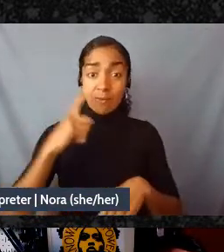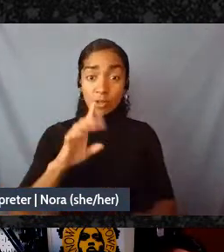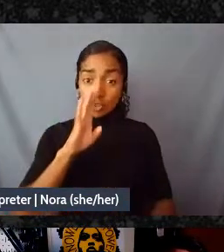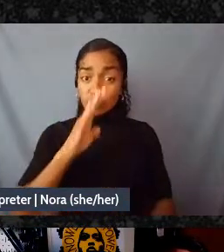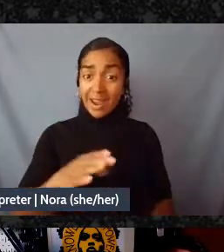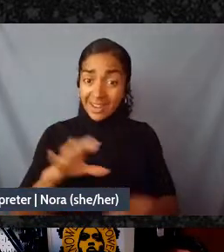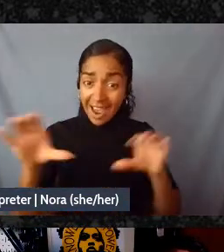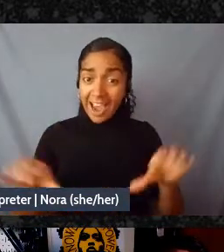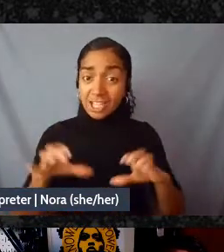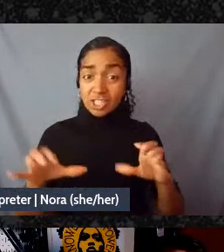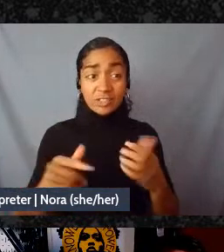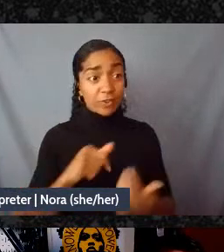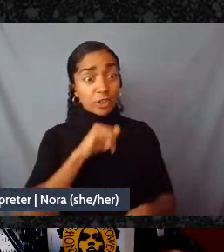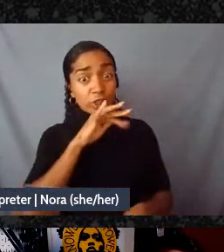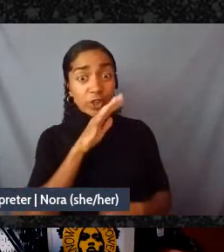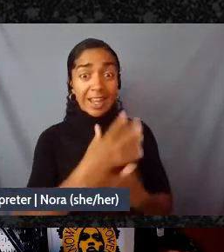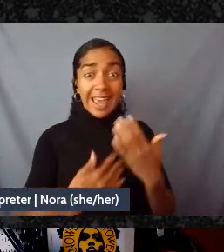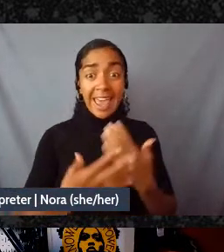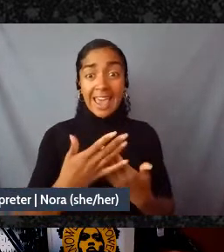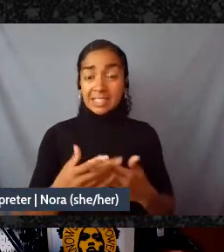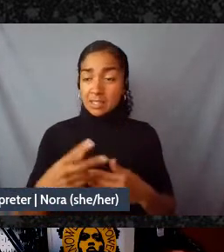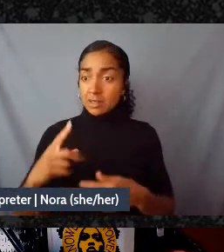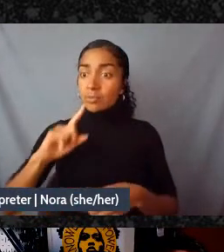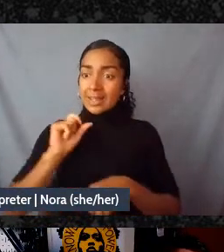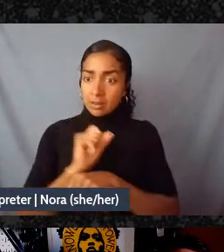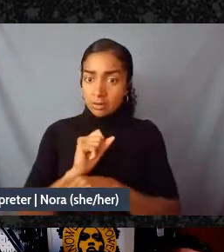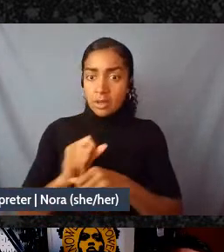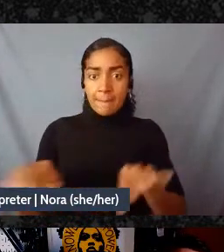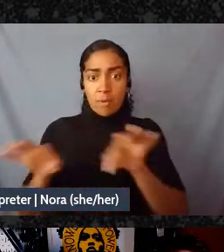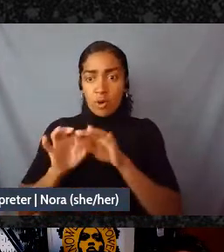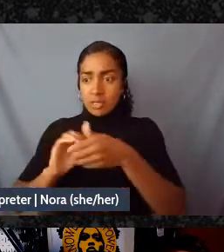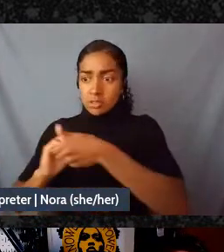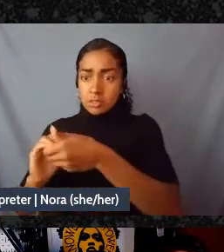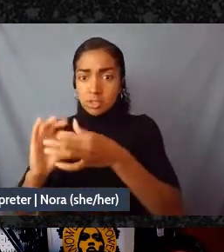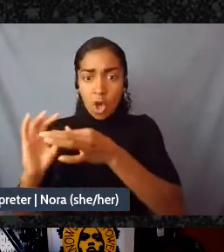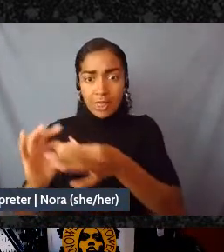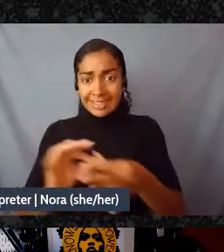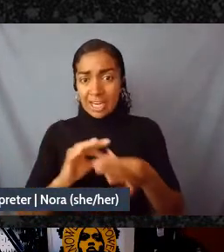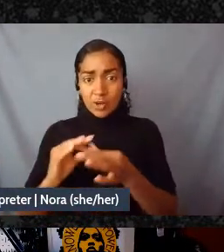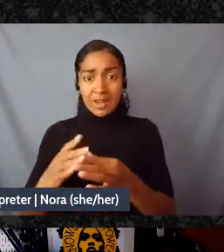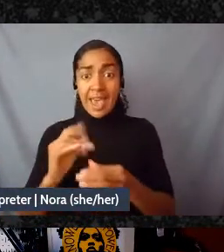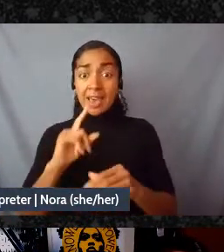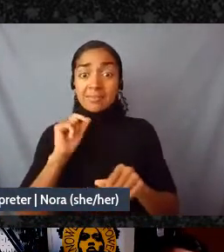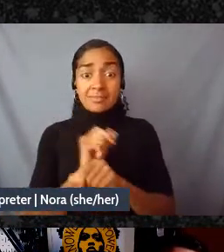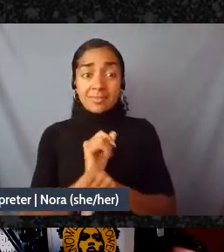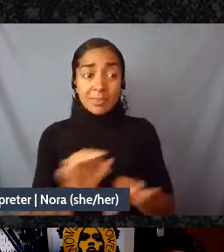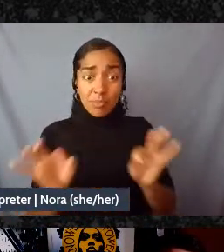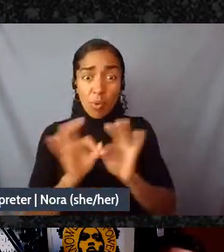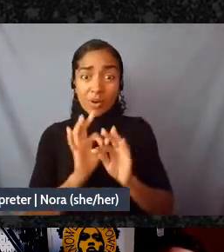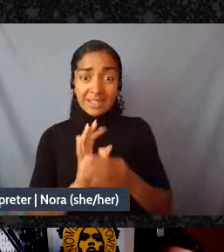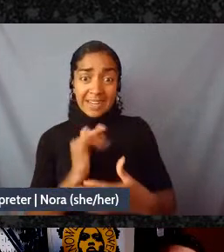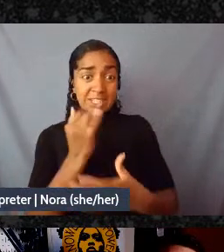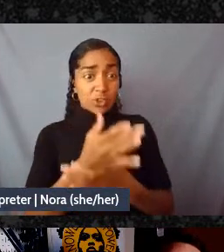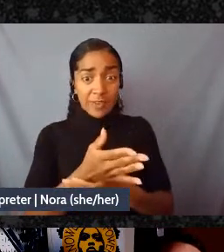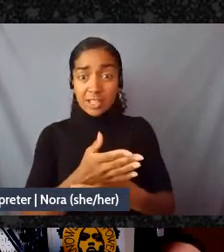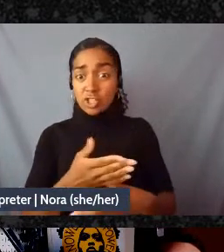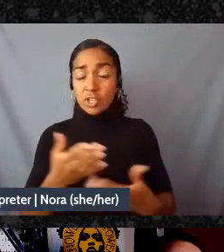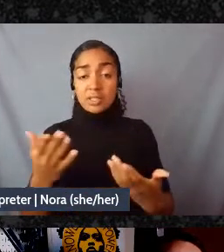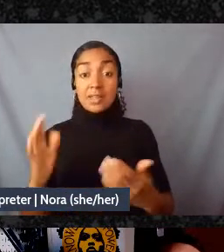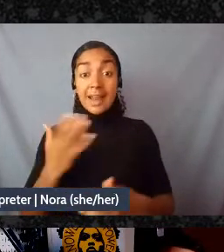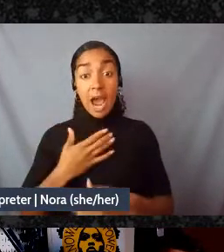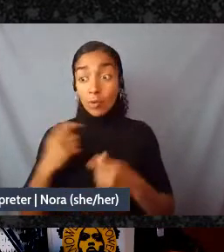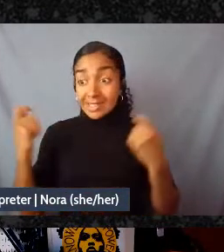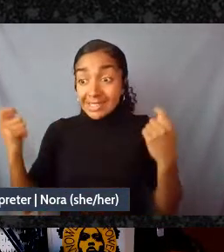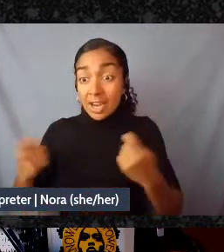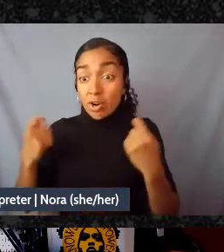critical interventions and our ceremonies are important sources resources to